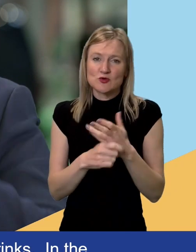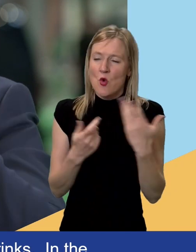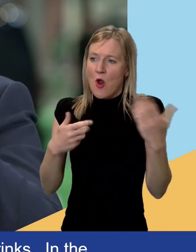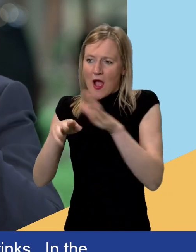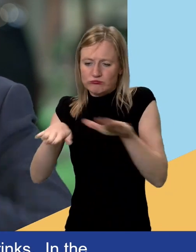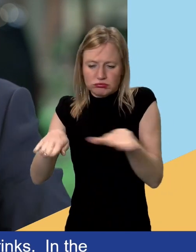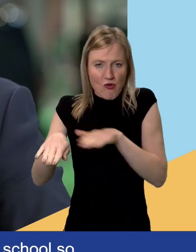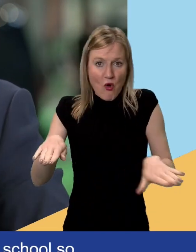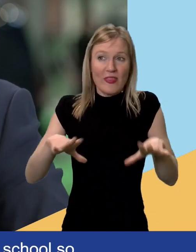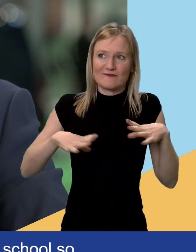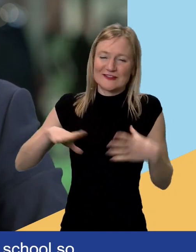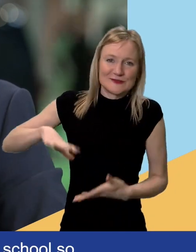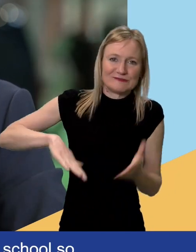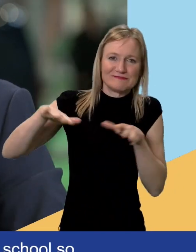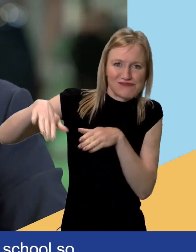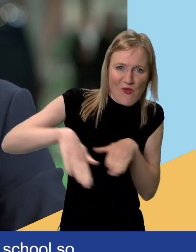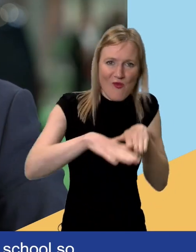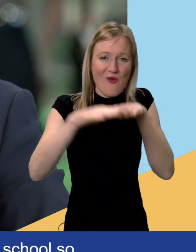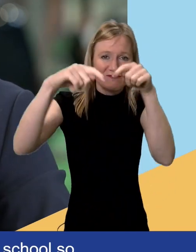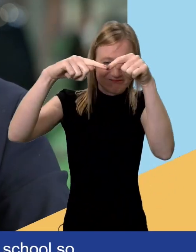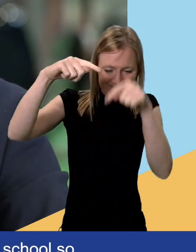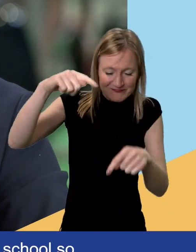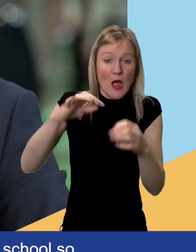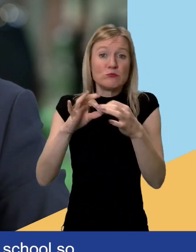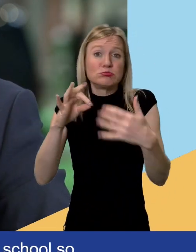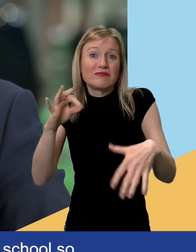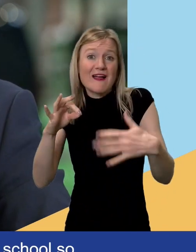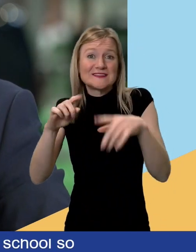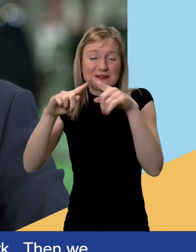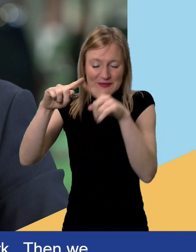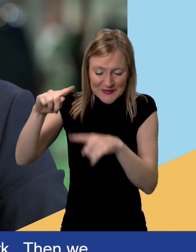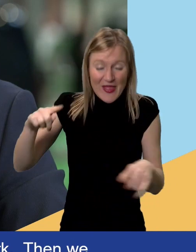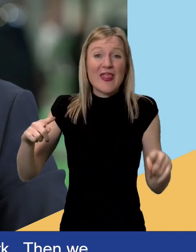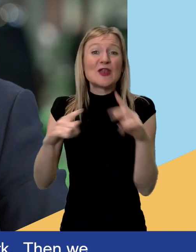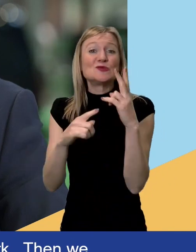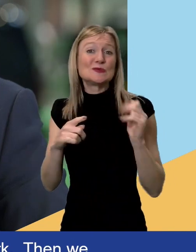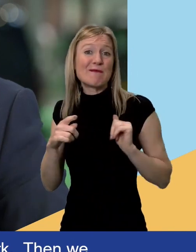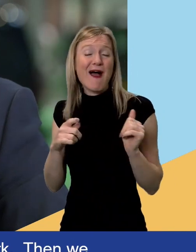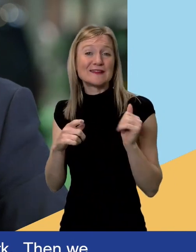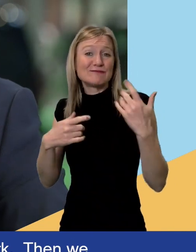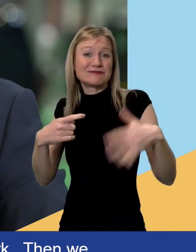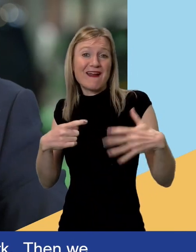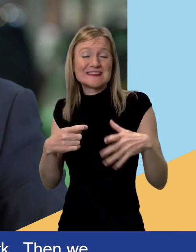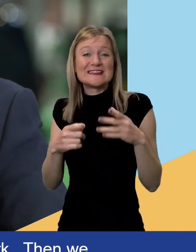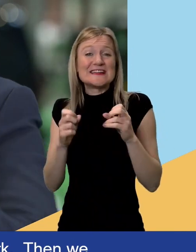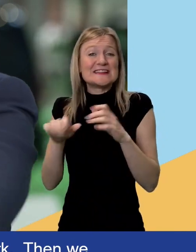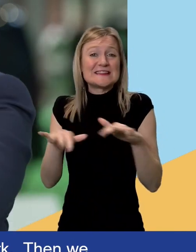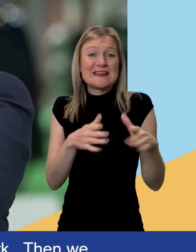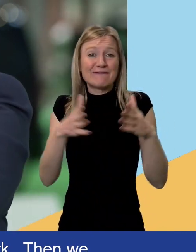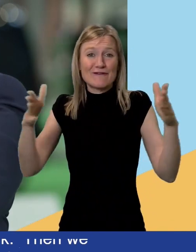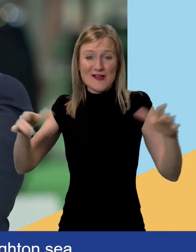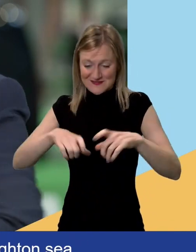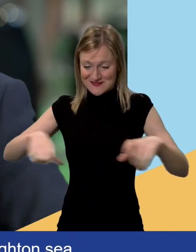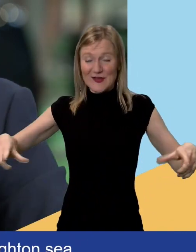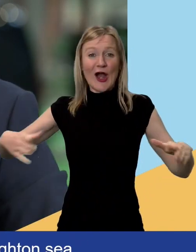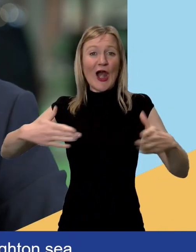out of the car park. And then we head down to Brighton where we close two miles of Brighton Seafront for the day. We've got Motability taking a stand. We've got some